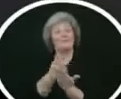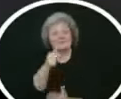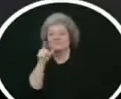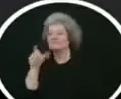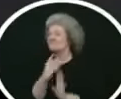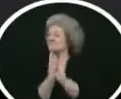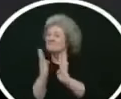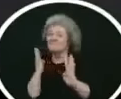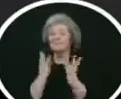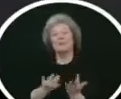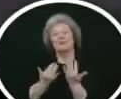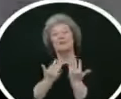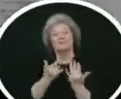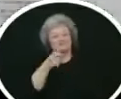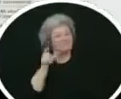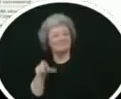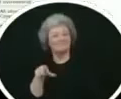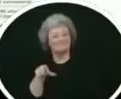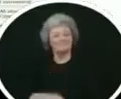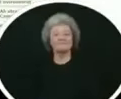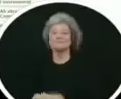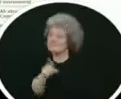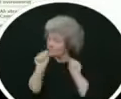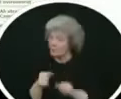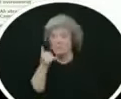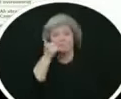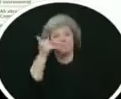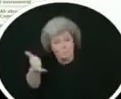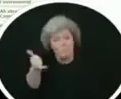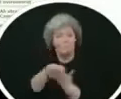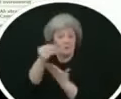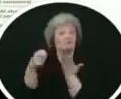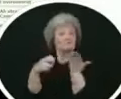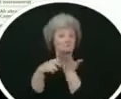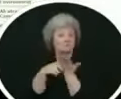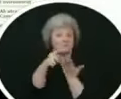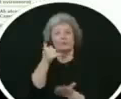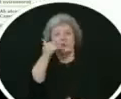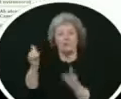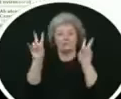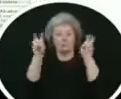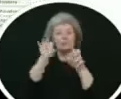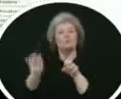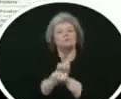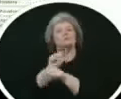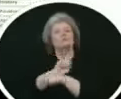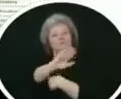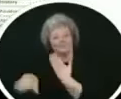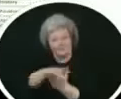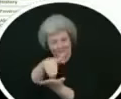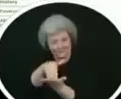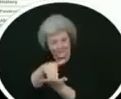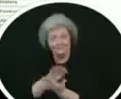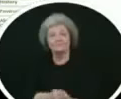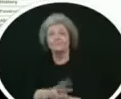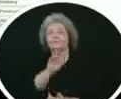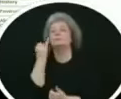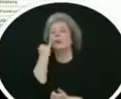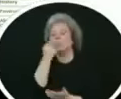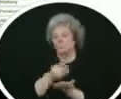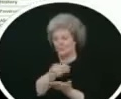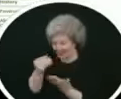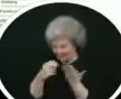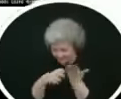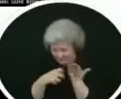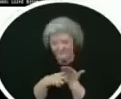alcatraz cruises is online at our website alcatraz cruises dot com we recommend purchasing and printing